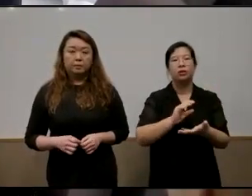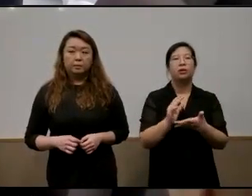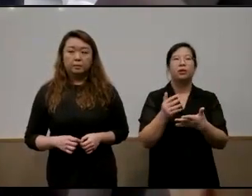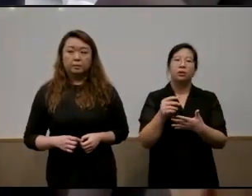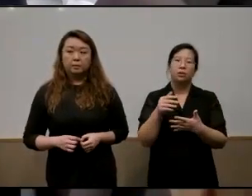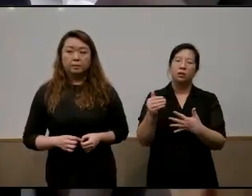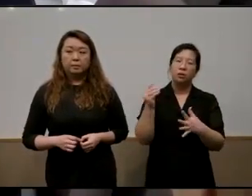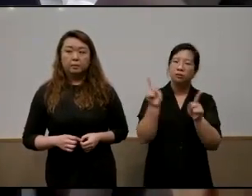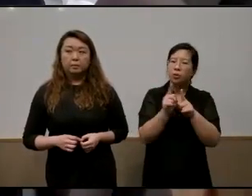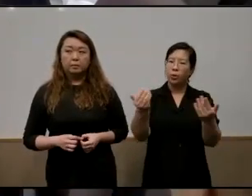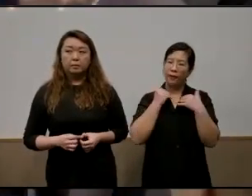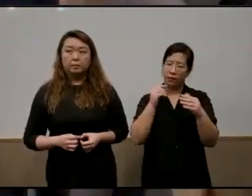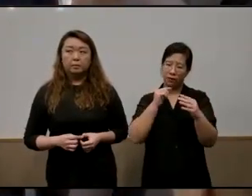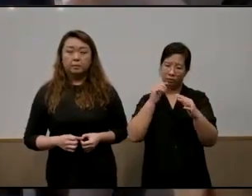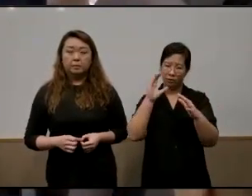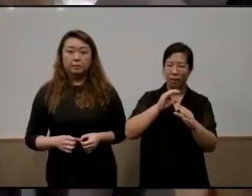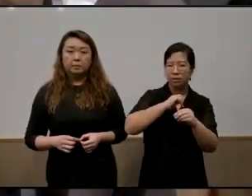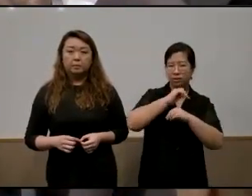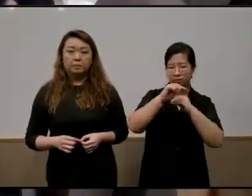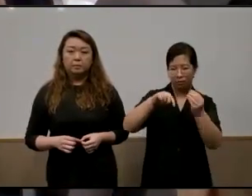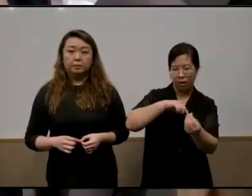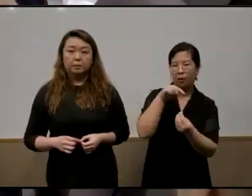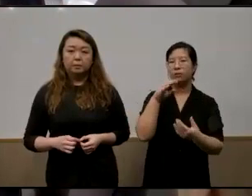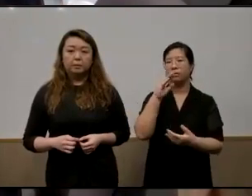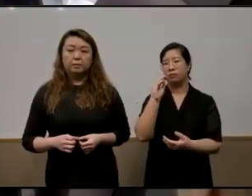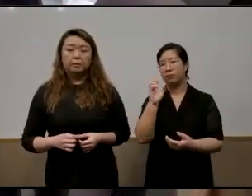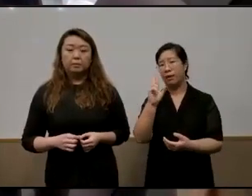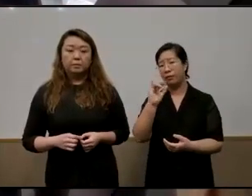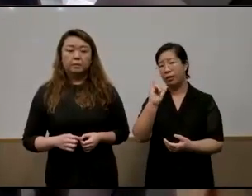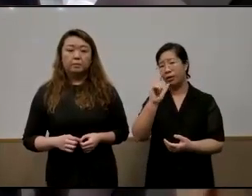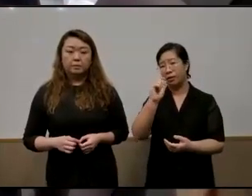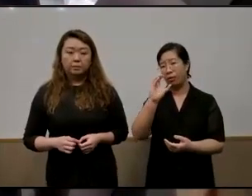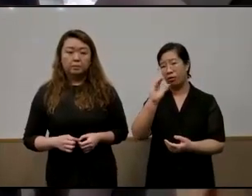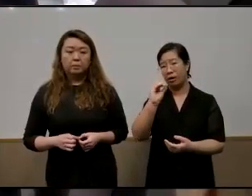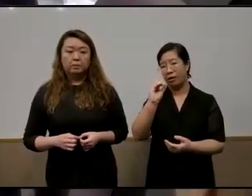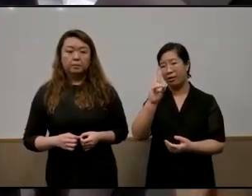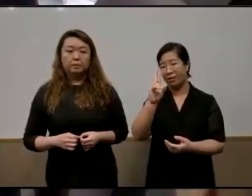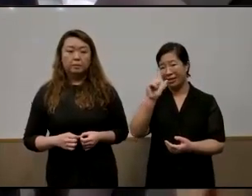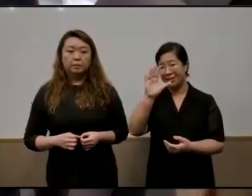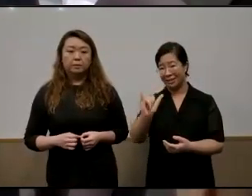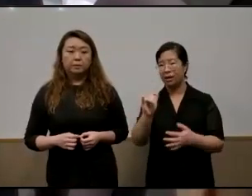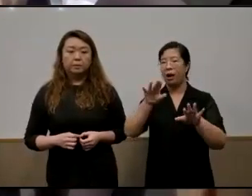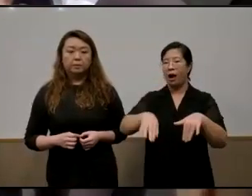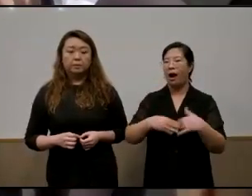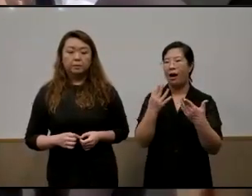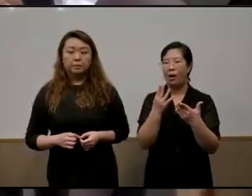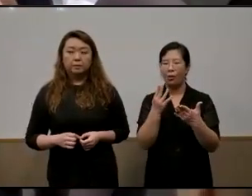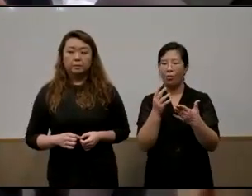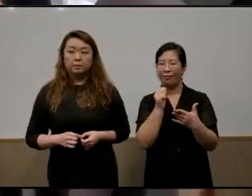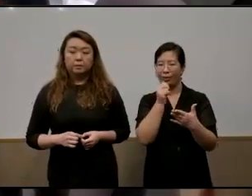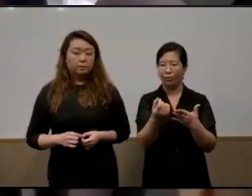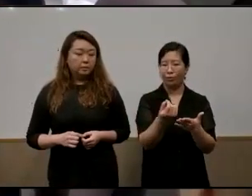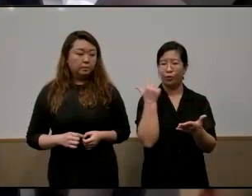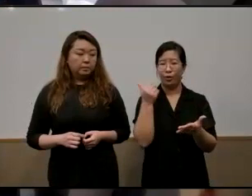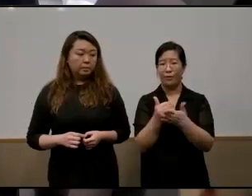the um like meritocracy um and like the um how we can um why not throw the baby out with the